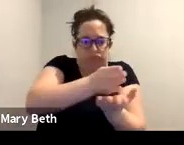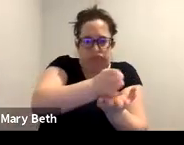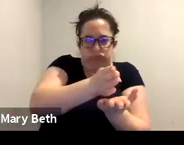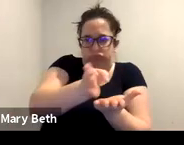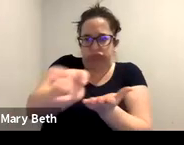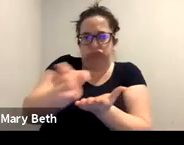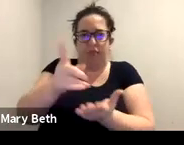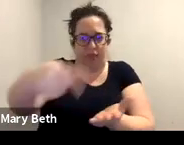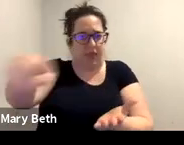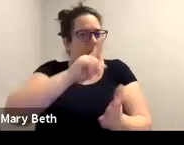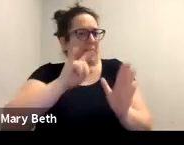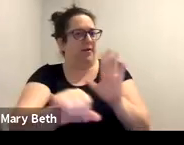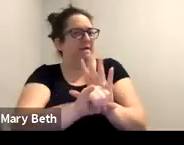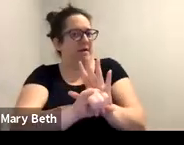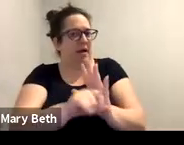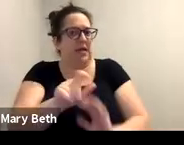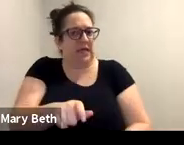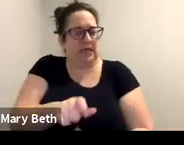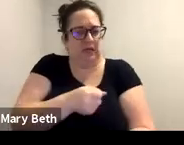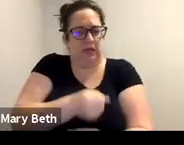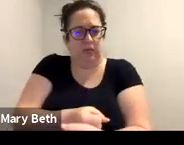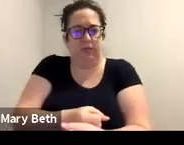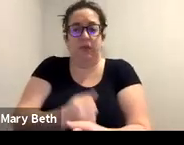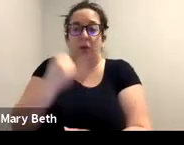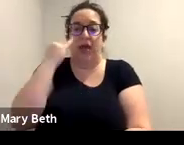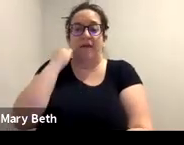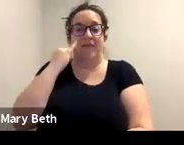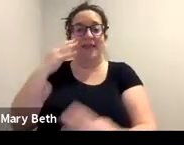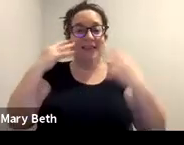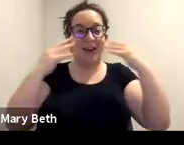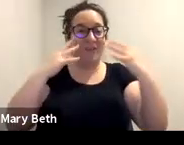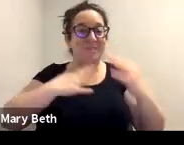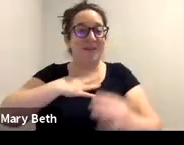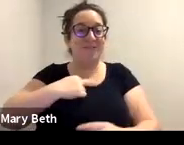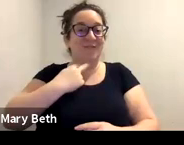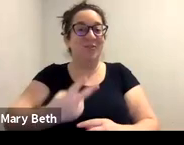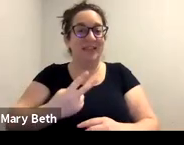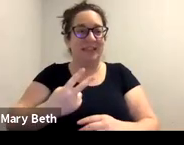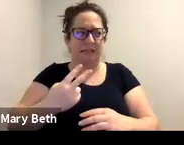if the sound of my voice annoys you, if you have other things to do,